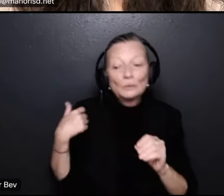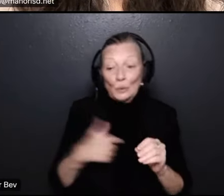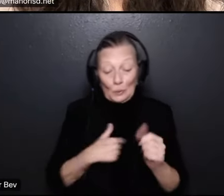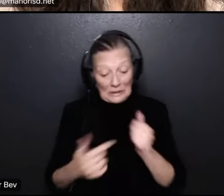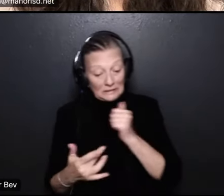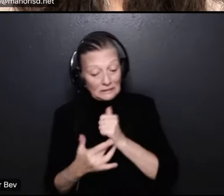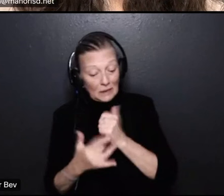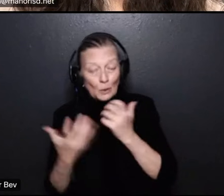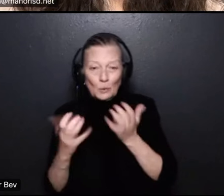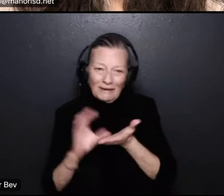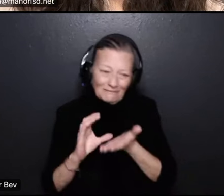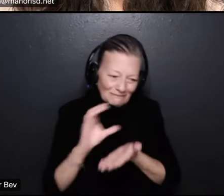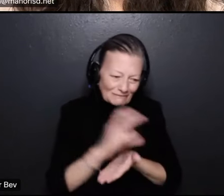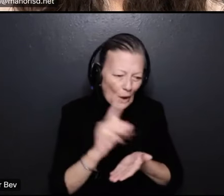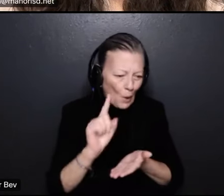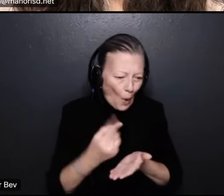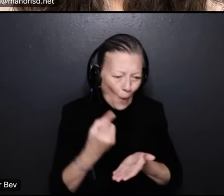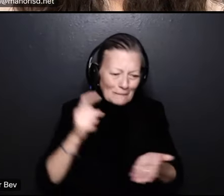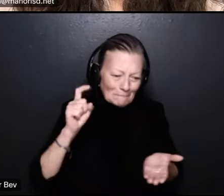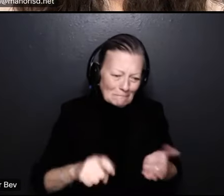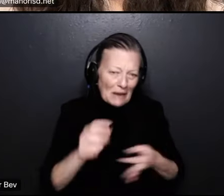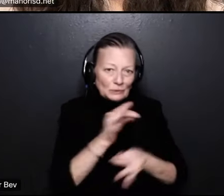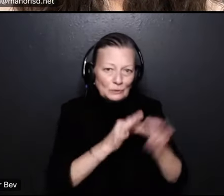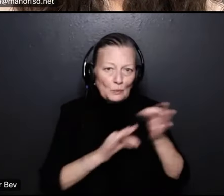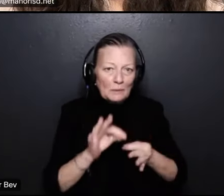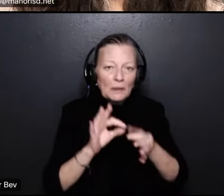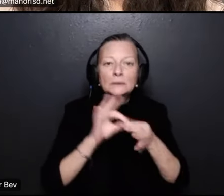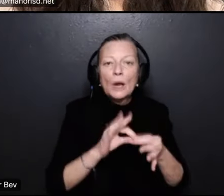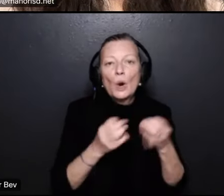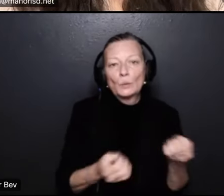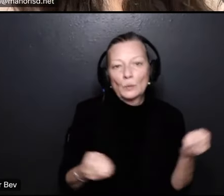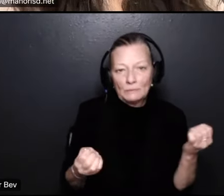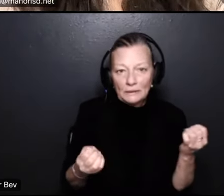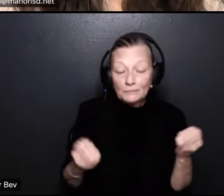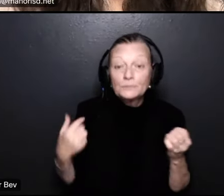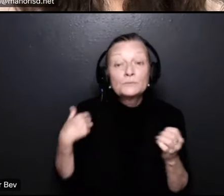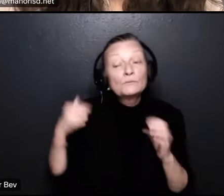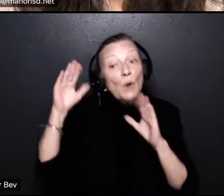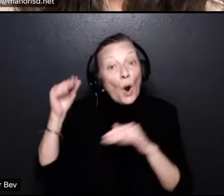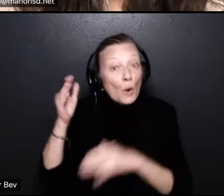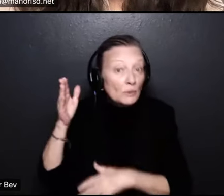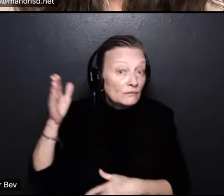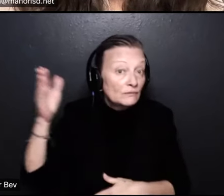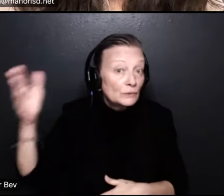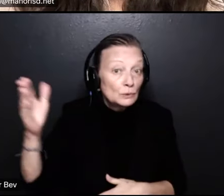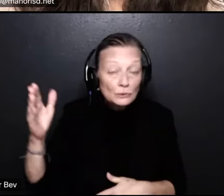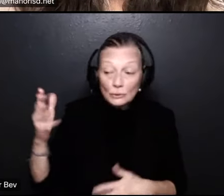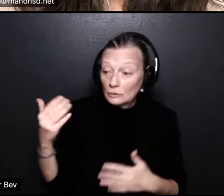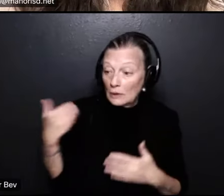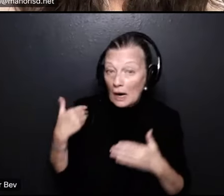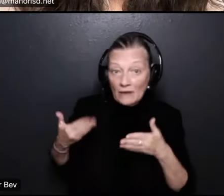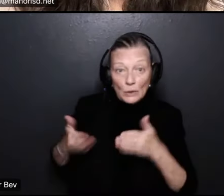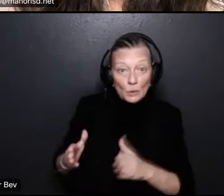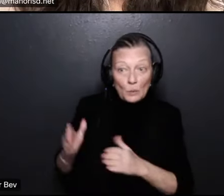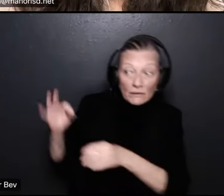absolutely need to replace as far as devices go what our hope is looking to the future there is a way if voters in the